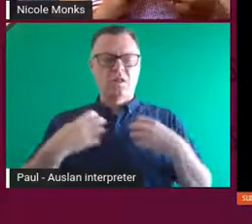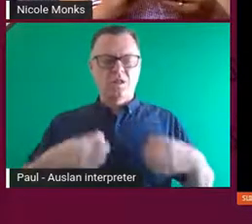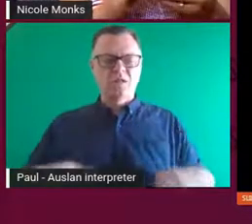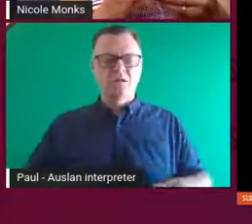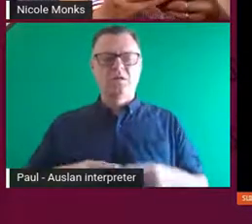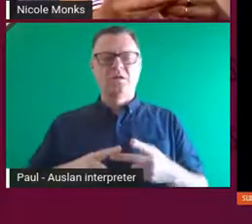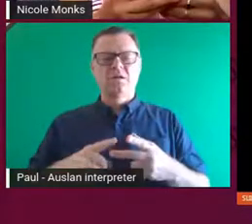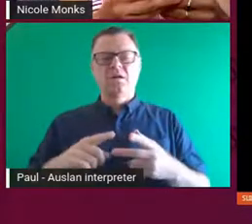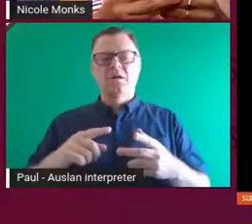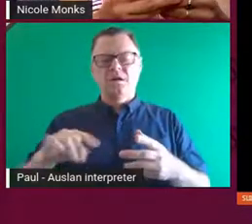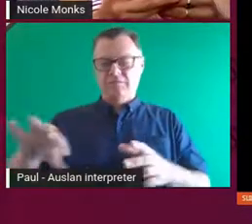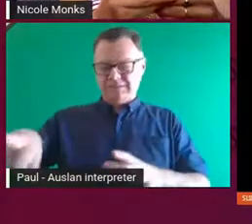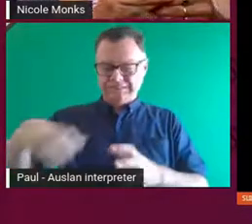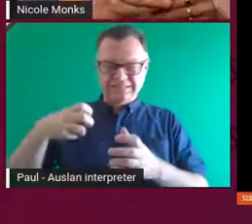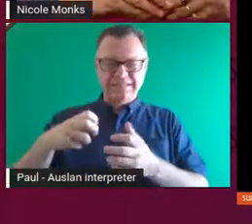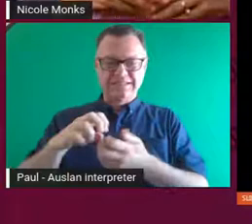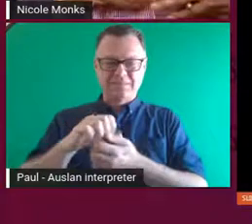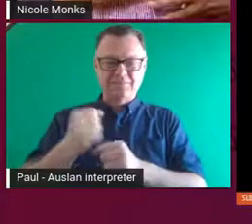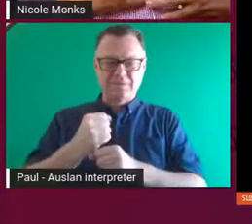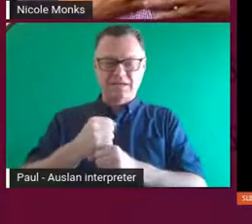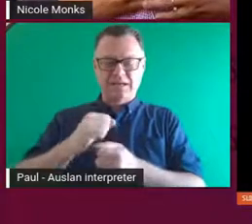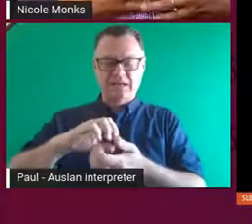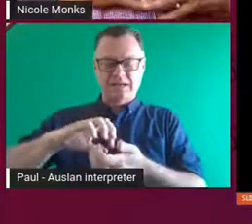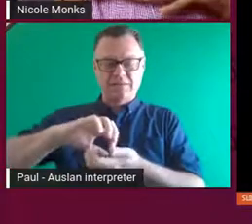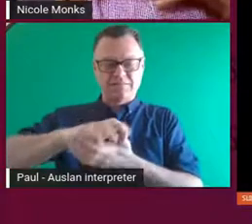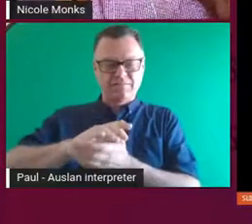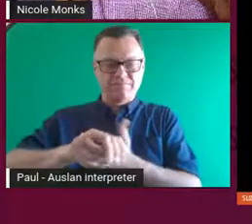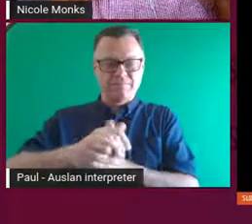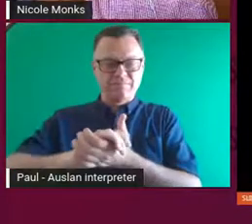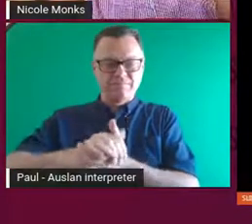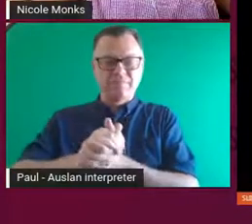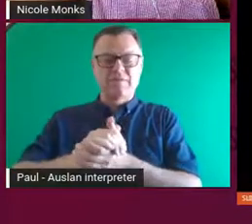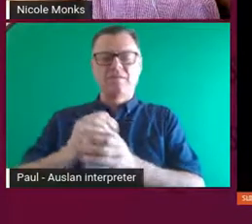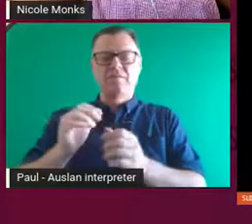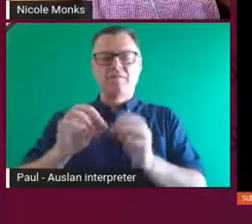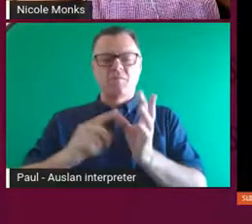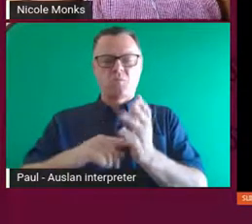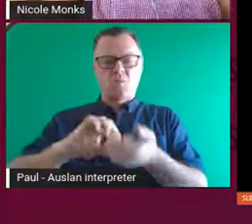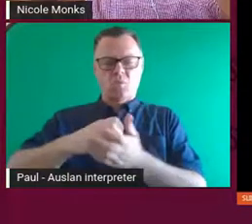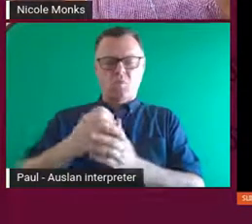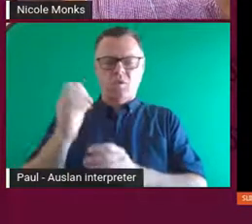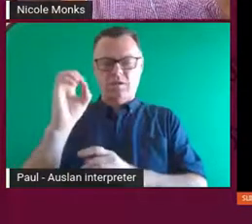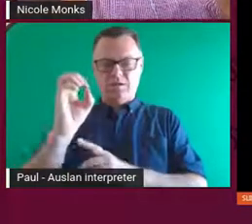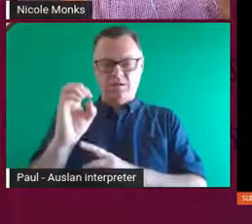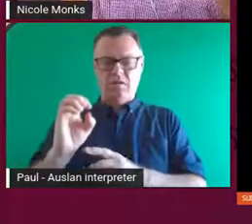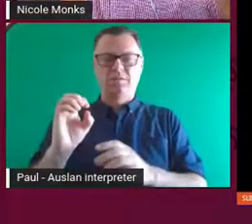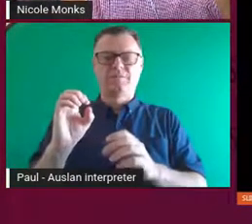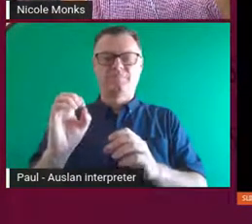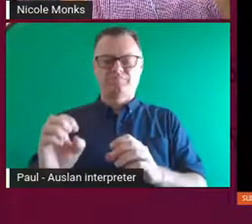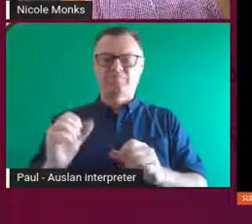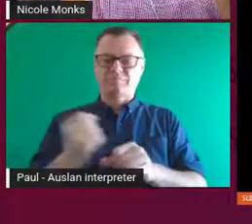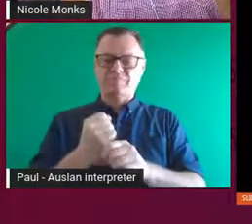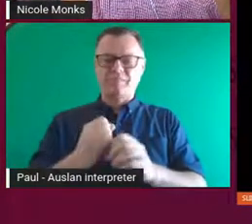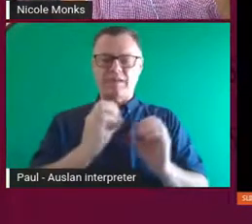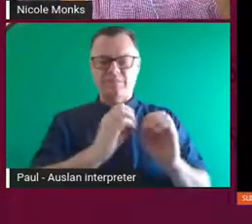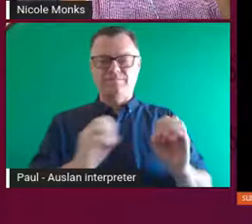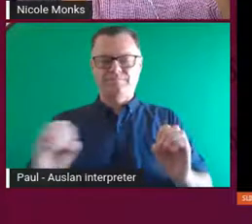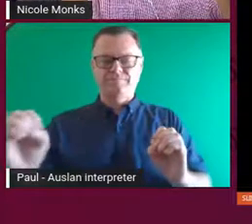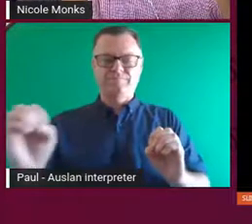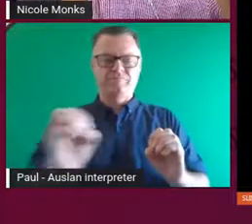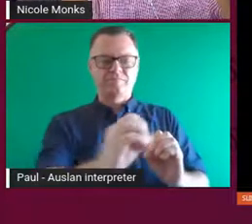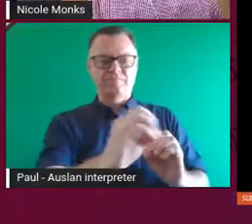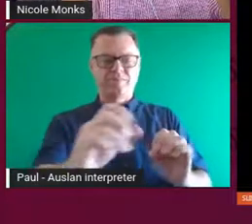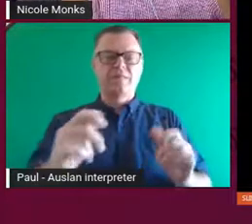and weaving them together. And then the work that came from that was that I would wear this sculpture